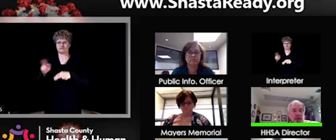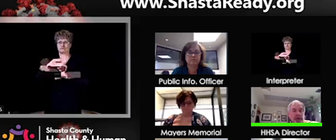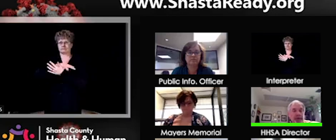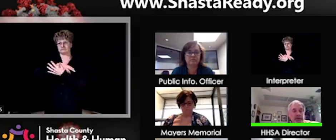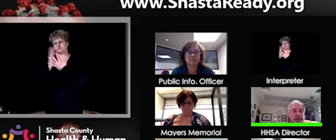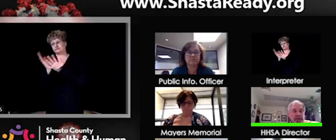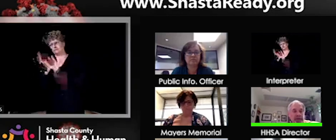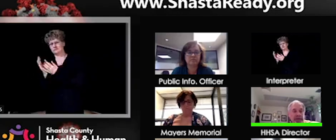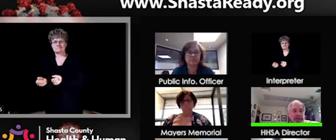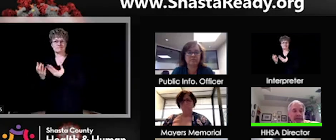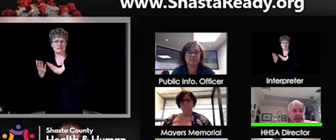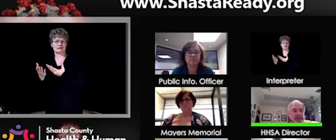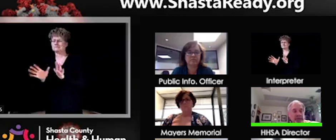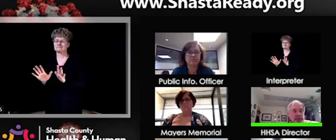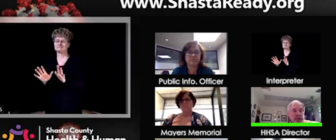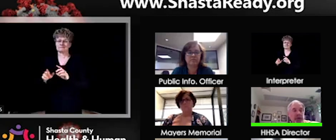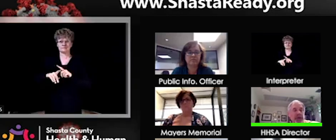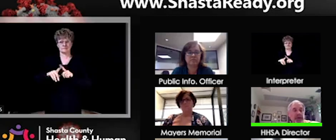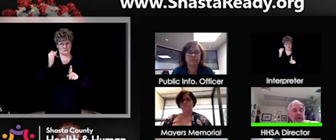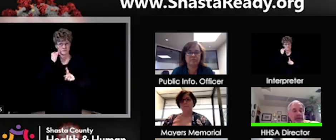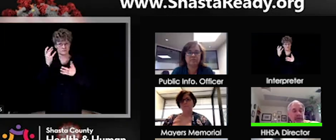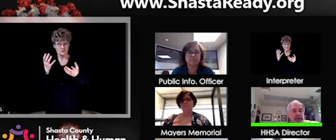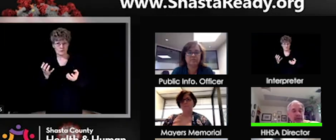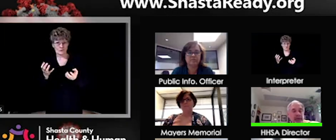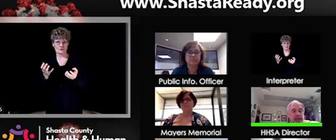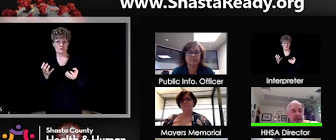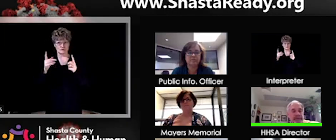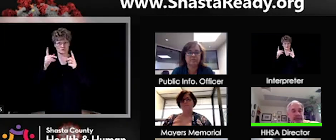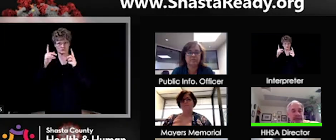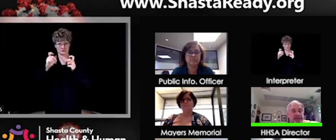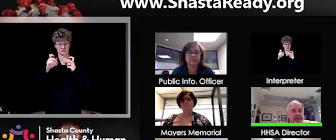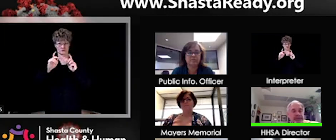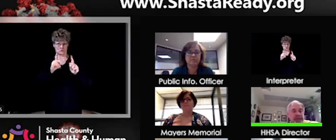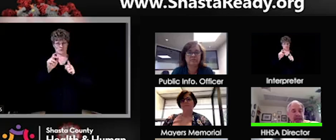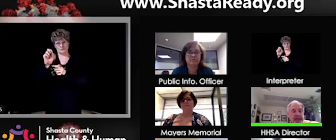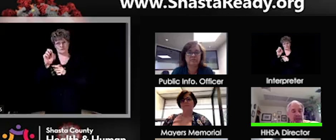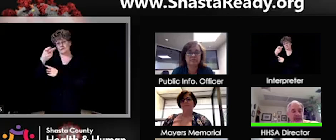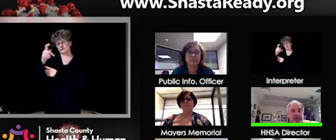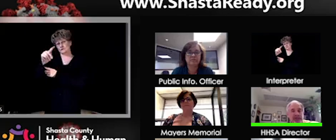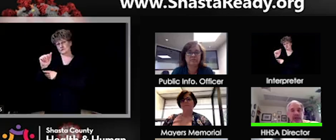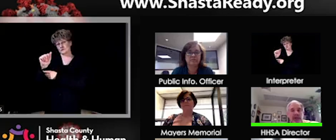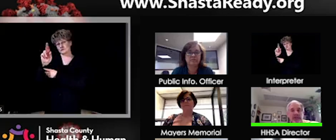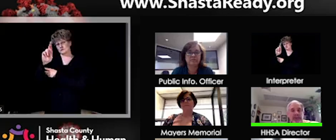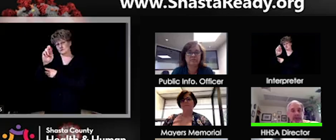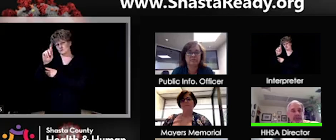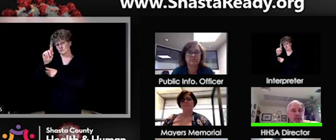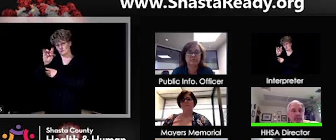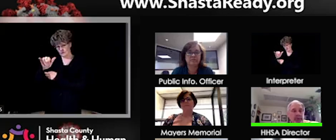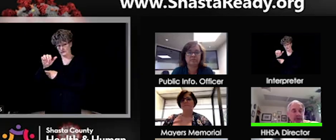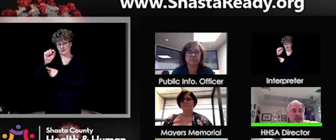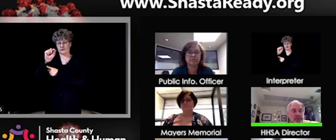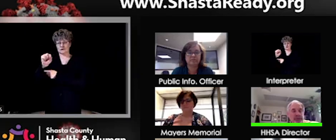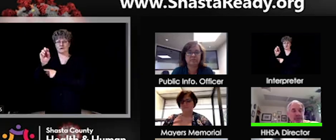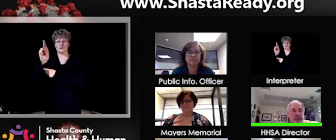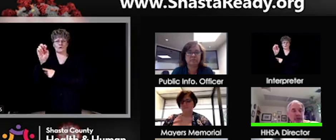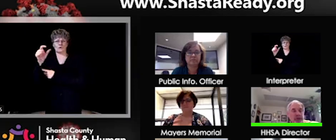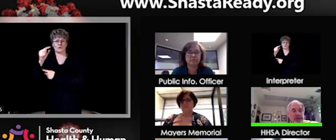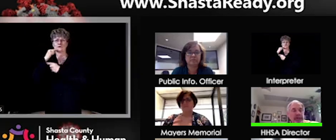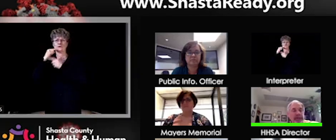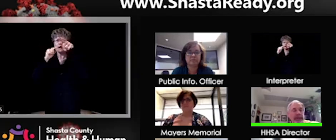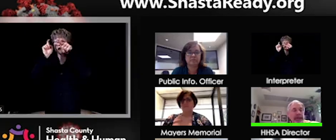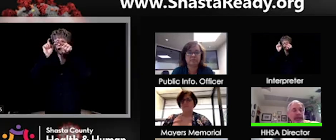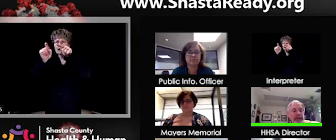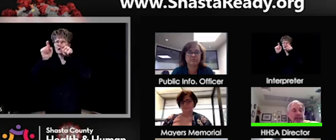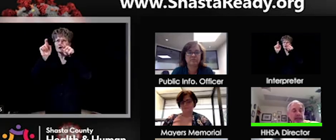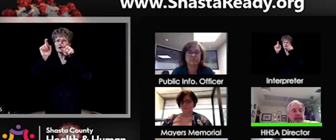ShastaReady.org and you can get a link to the lab testing site at Shasta College and make an appointment. It's free of